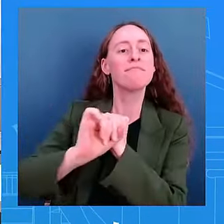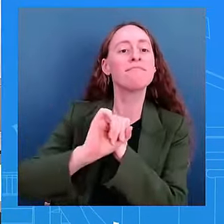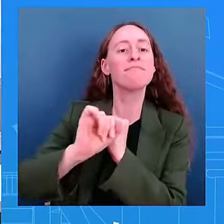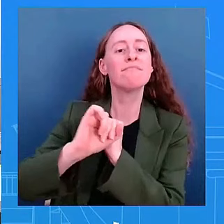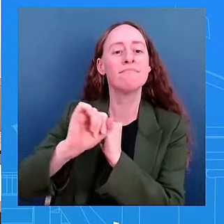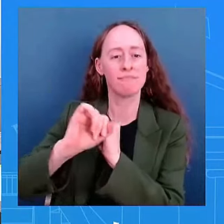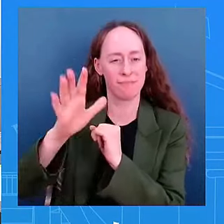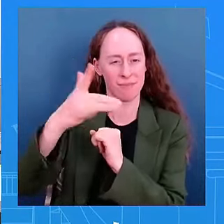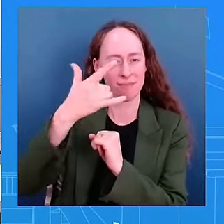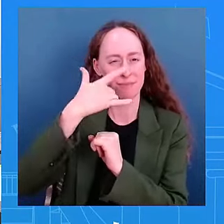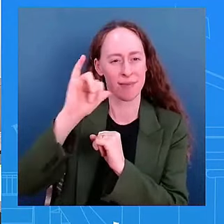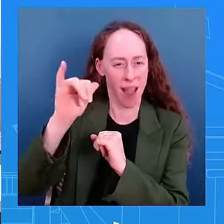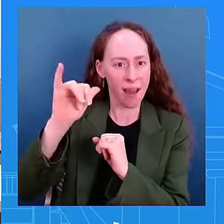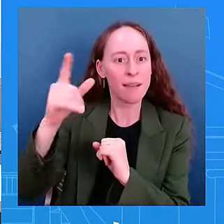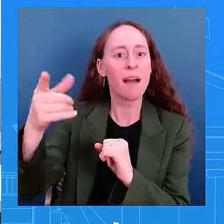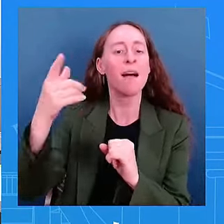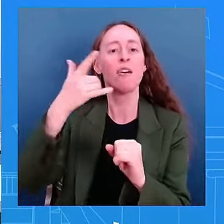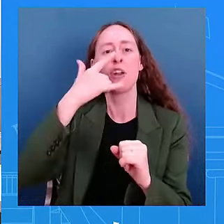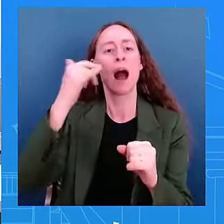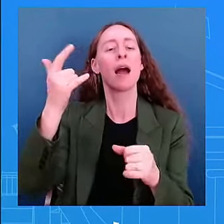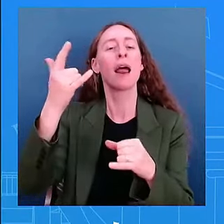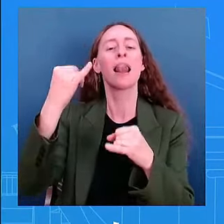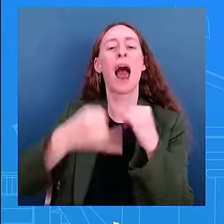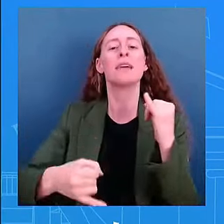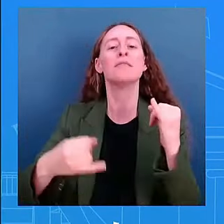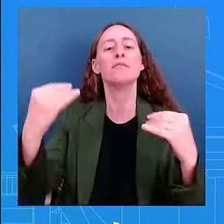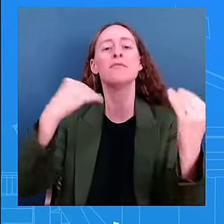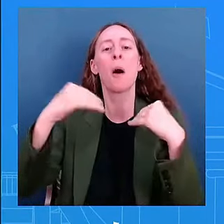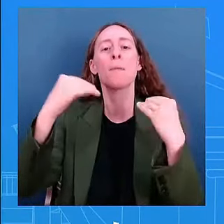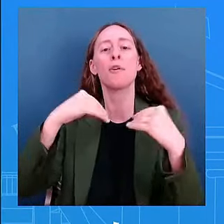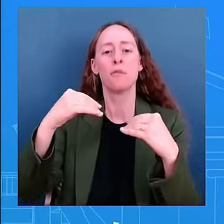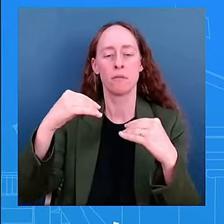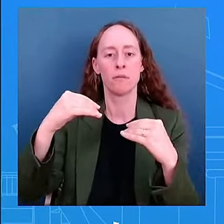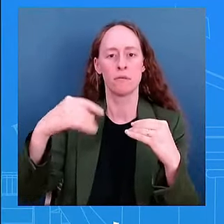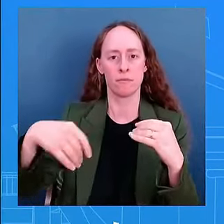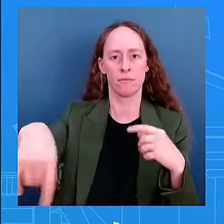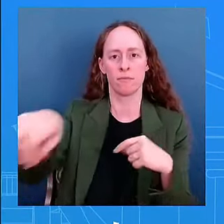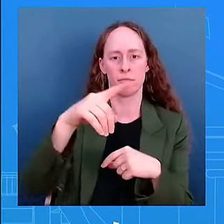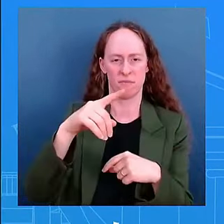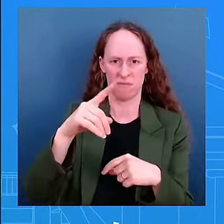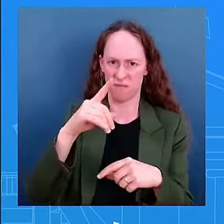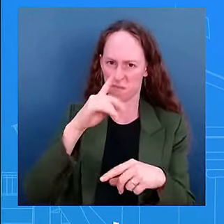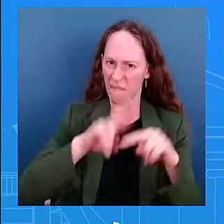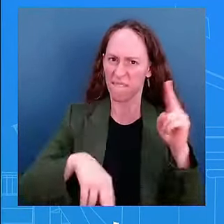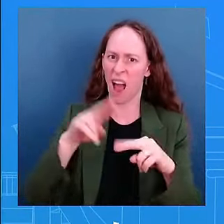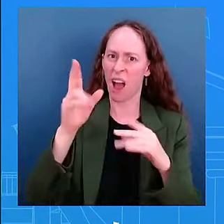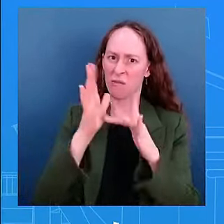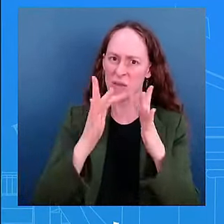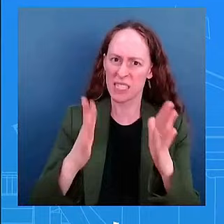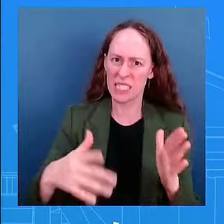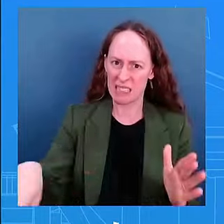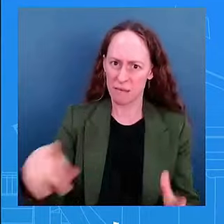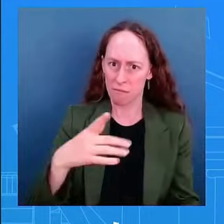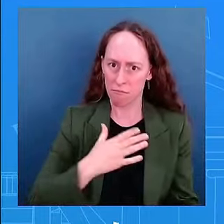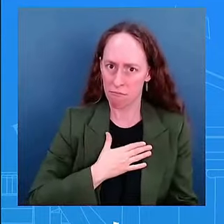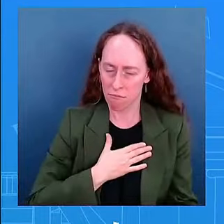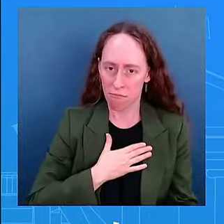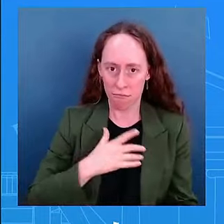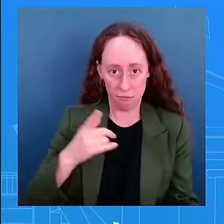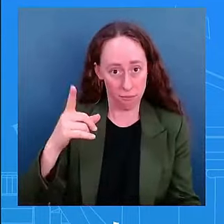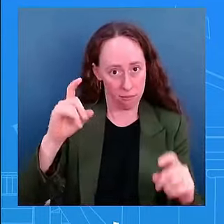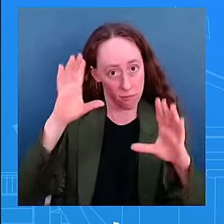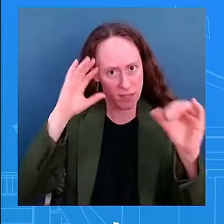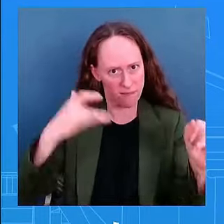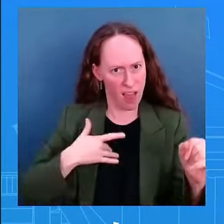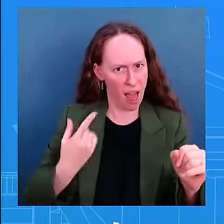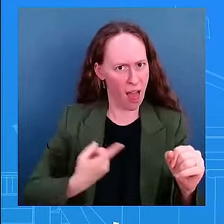offended by it the president is christian was offended by it but was the president offended by it i just just answered the question kind of just ask him did he see it i don't have anything else to